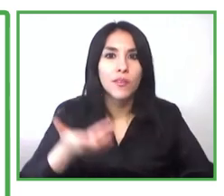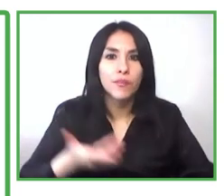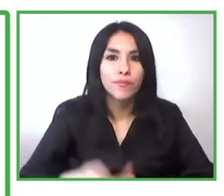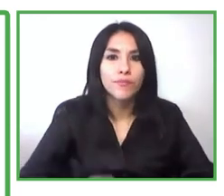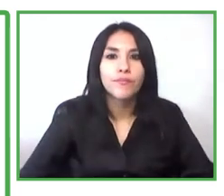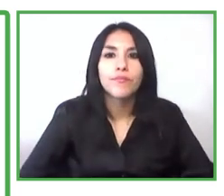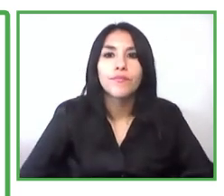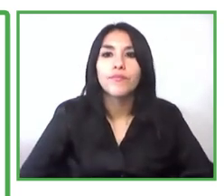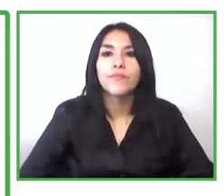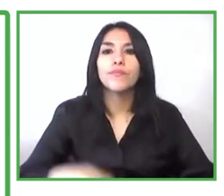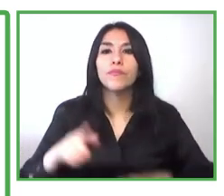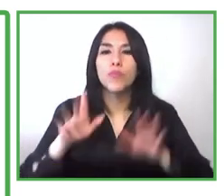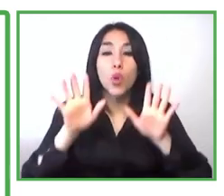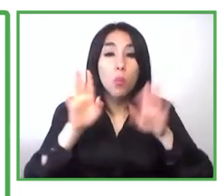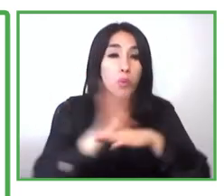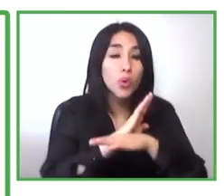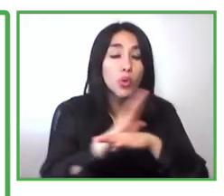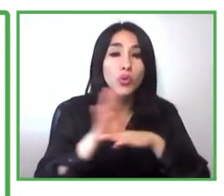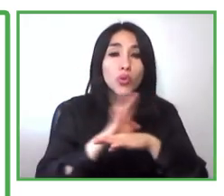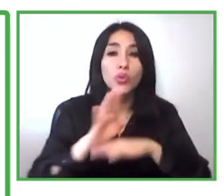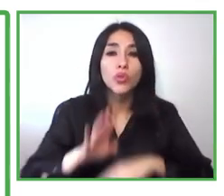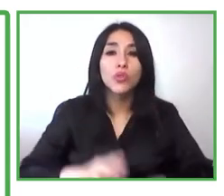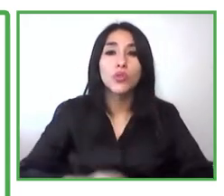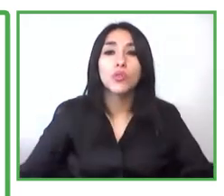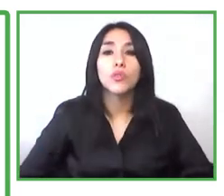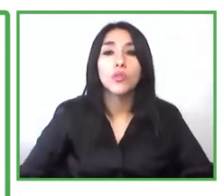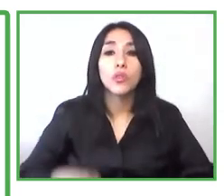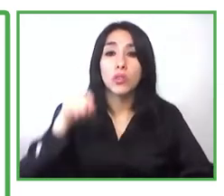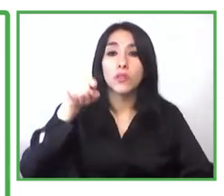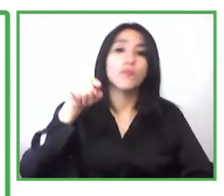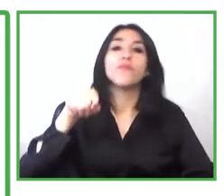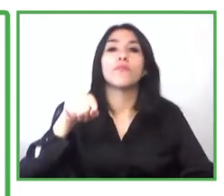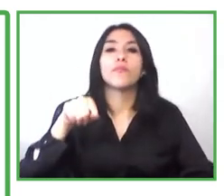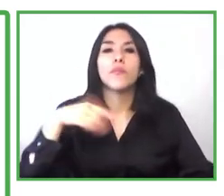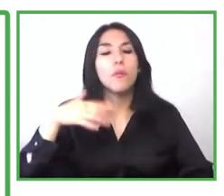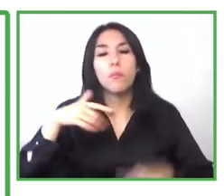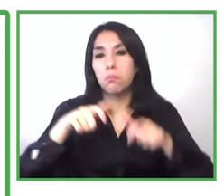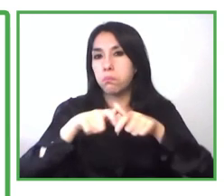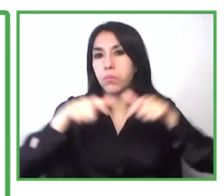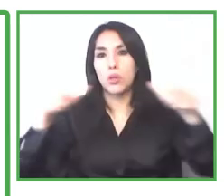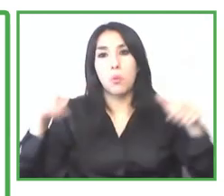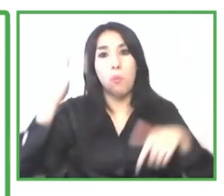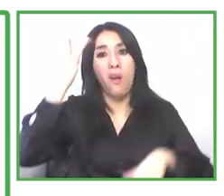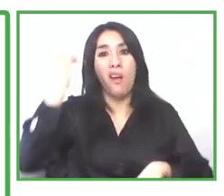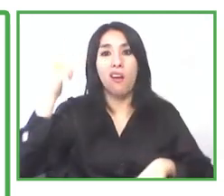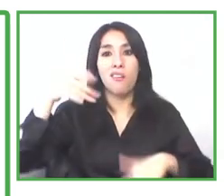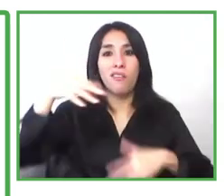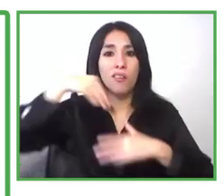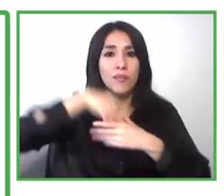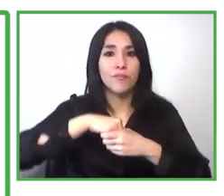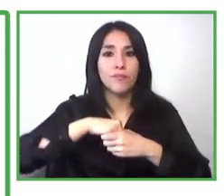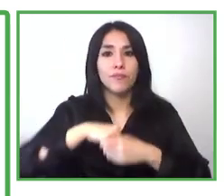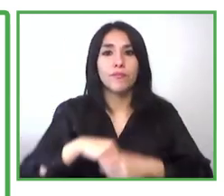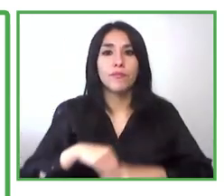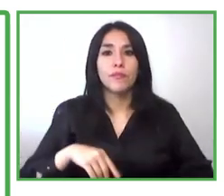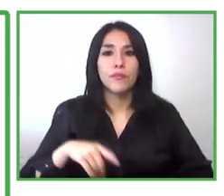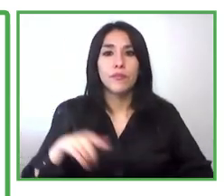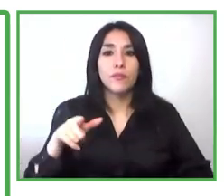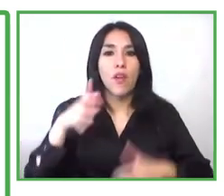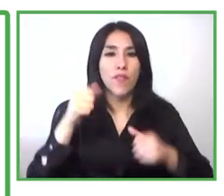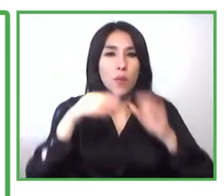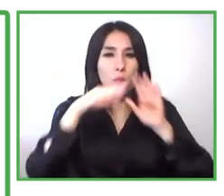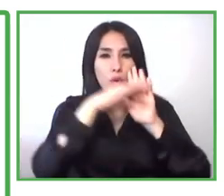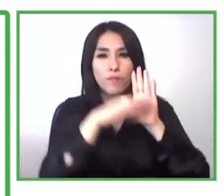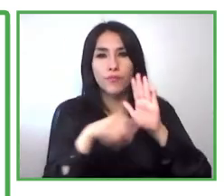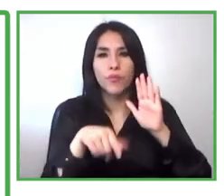her business was one of the sectors that grew a lot because she in the port of all of her services that they have